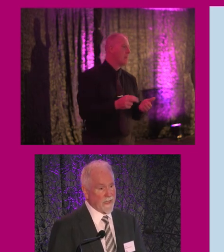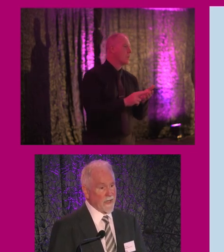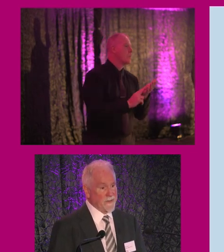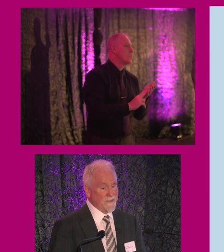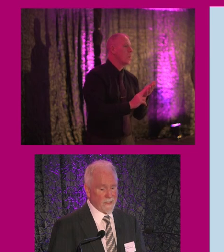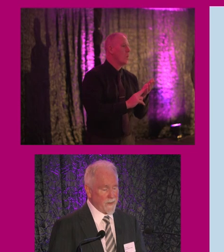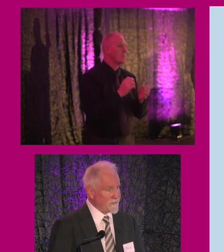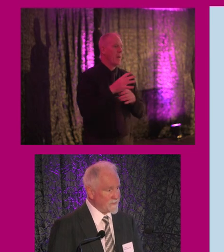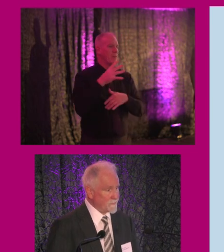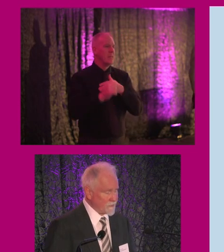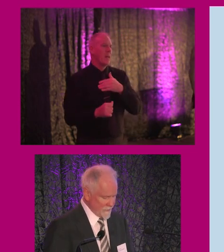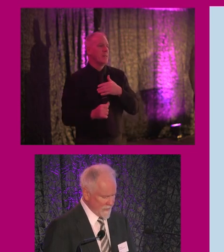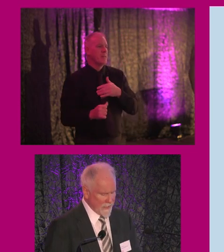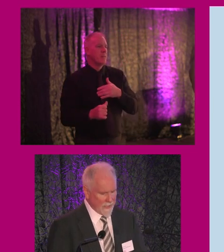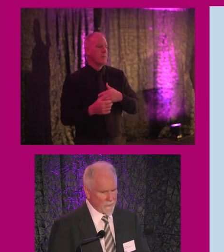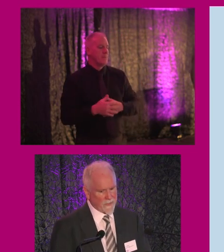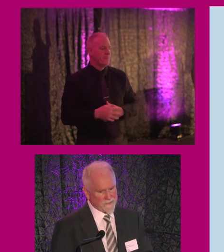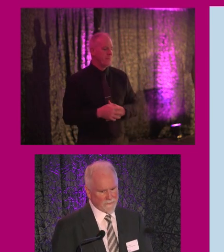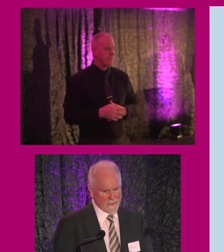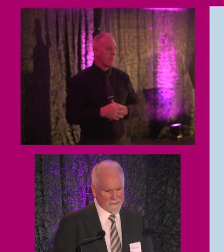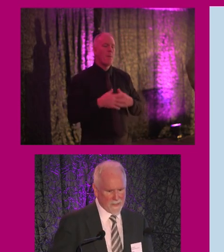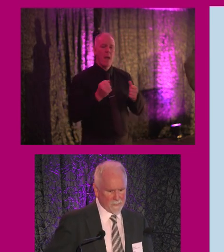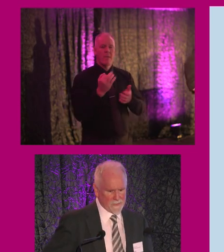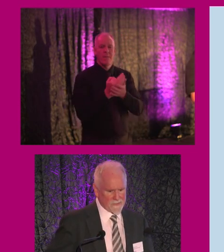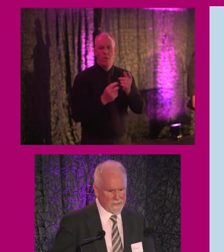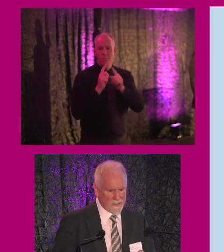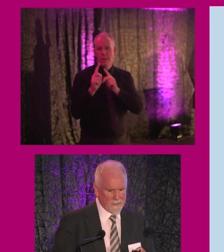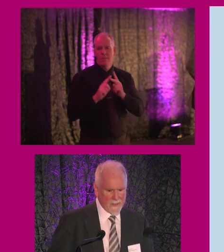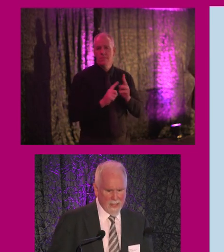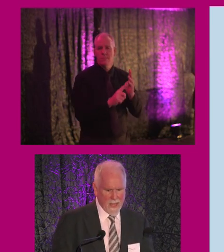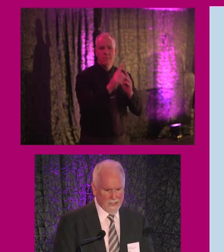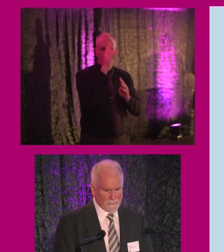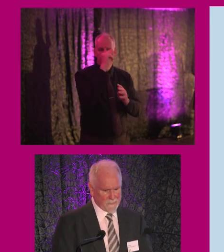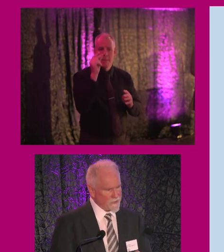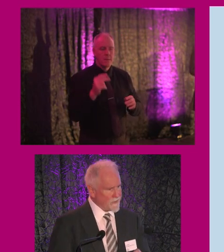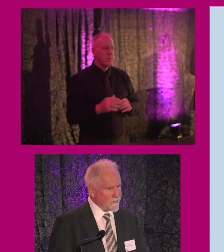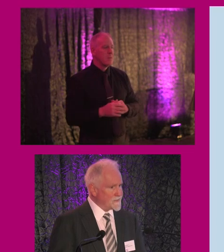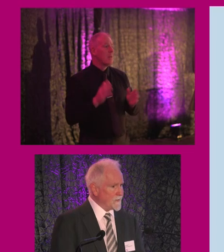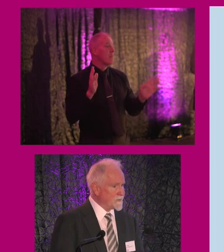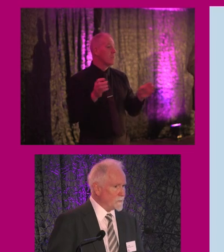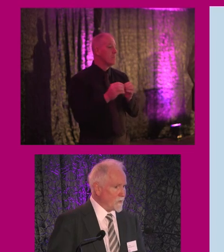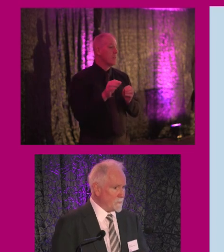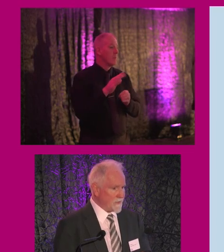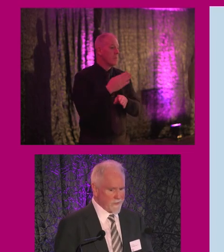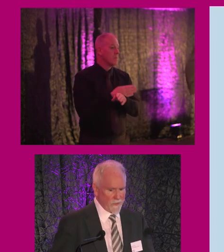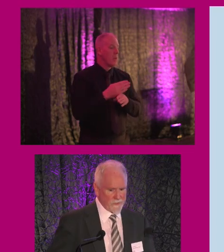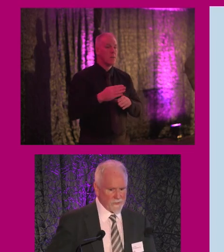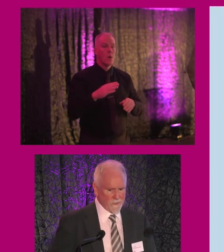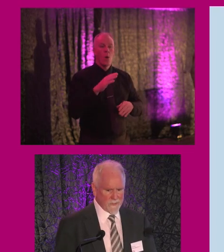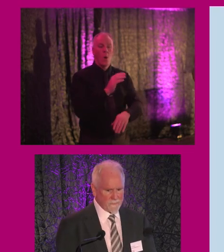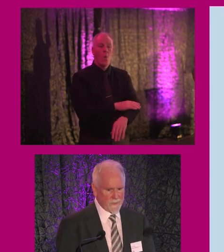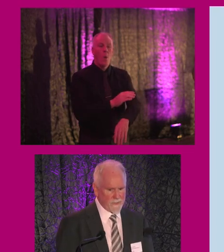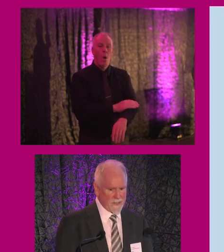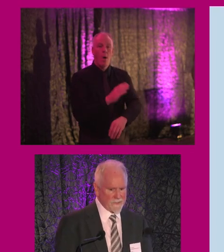on a daily basis, which we have several examples. As was mentioned at the start, the workability audit